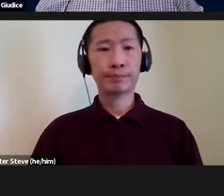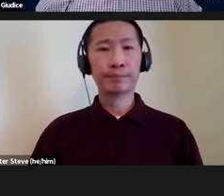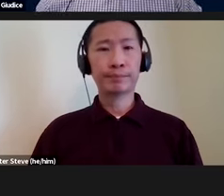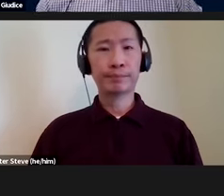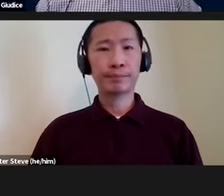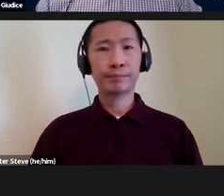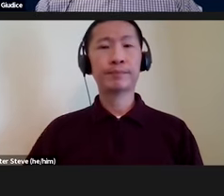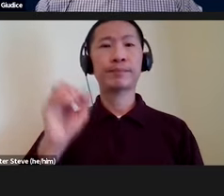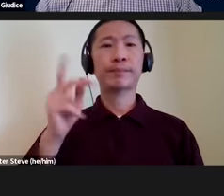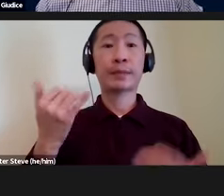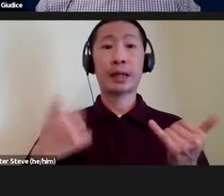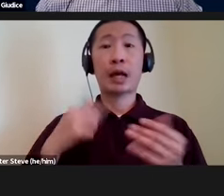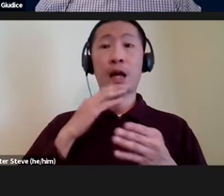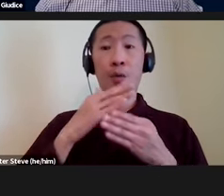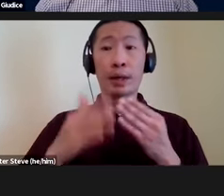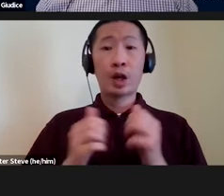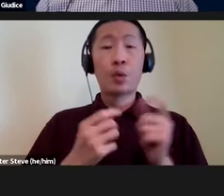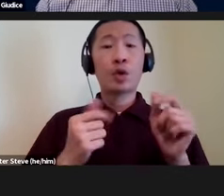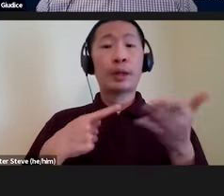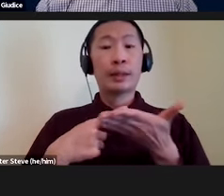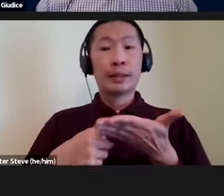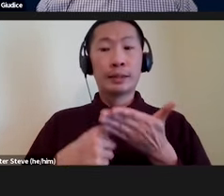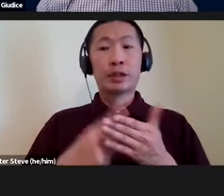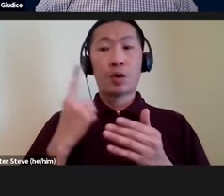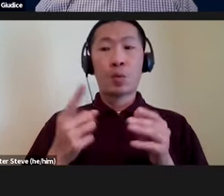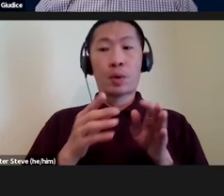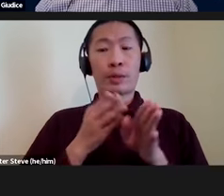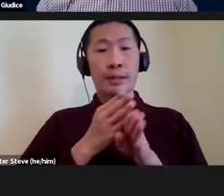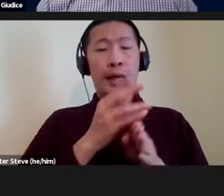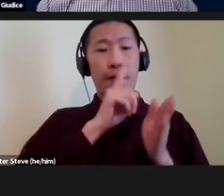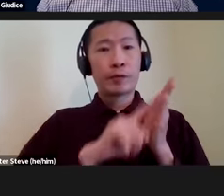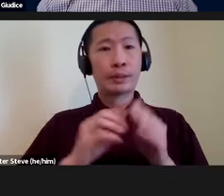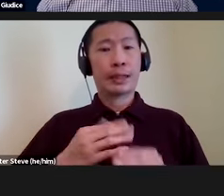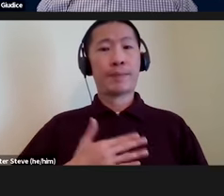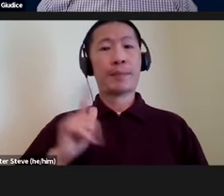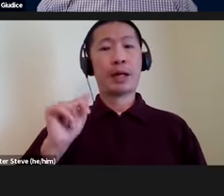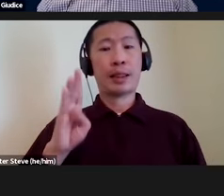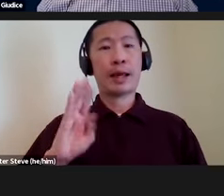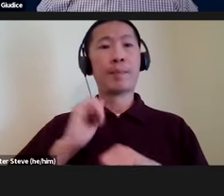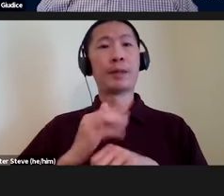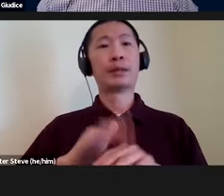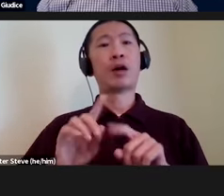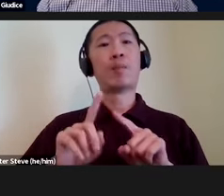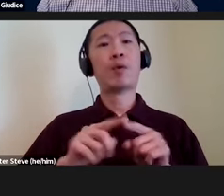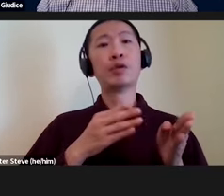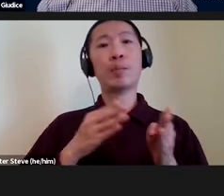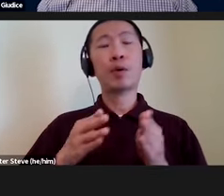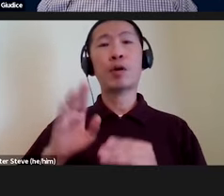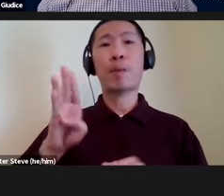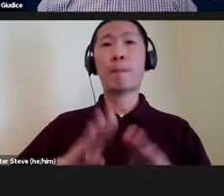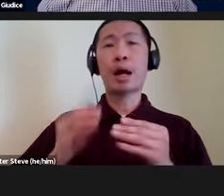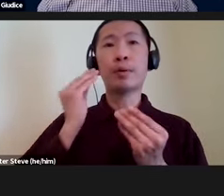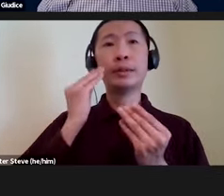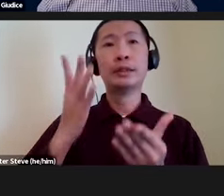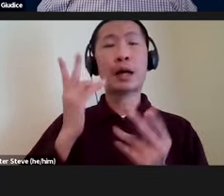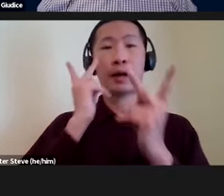Okay, I'm going to end by quickly discussing one line of research in my lab that's based on multimodal bio-inspired visualizations.